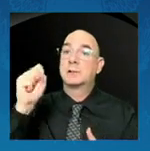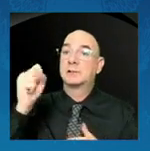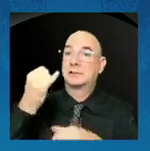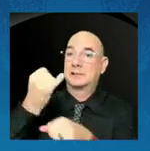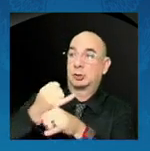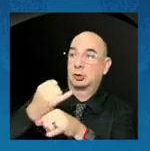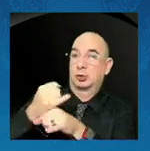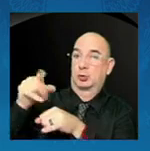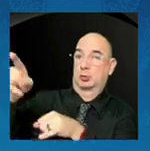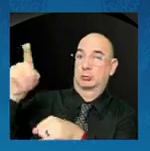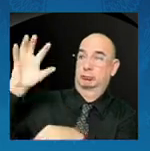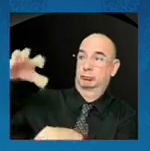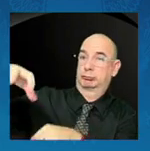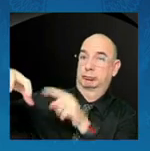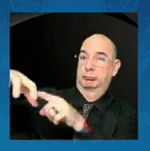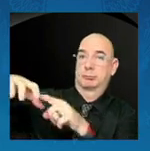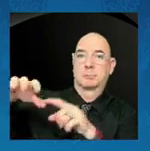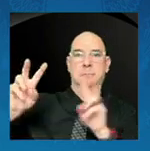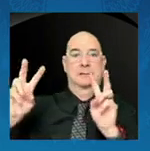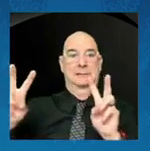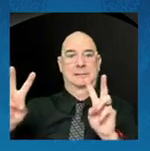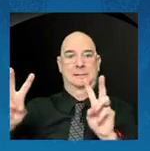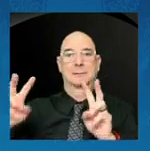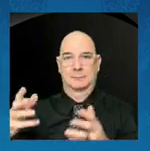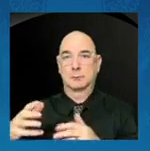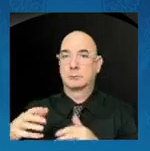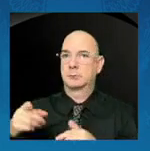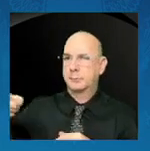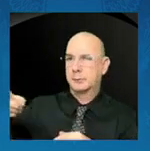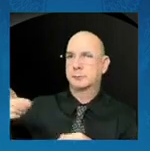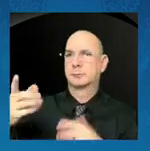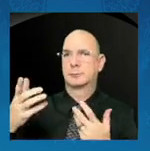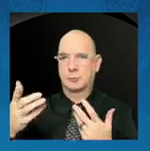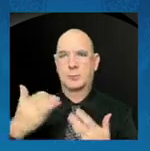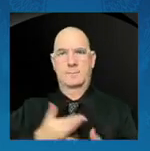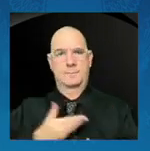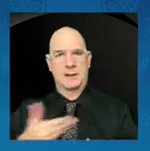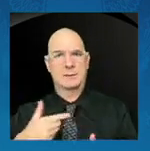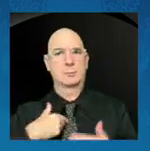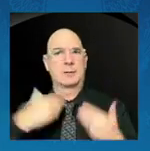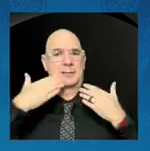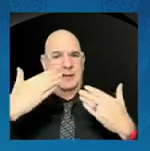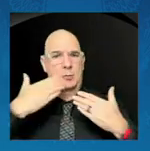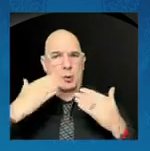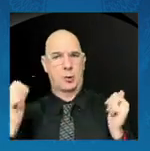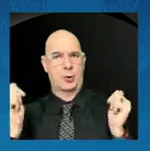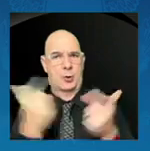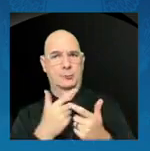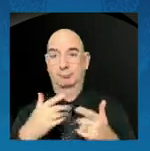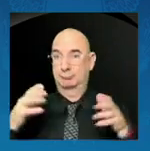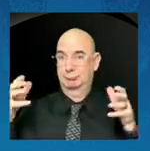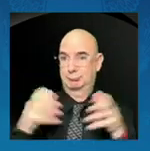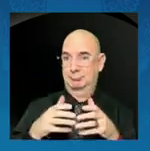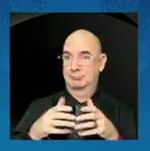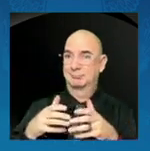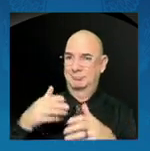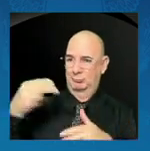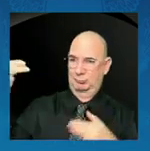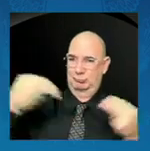today. And thank you to everyone for joining this inaugural meeting of our National Space Council.